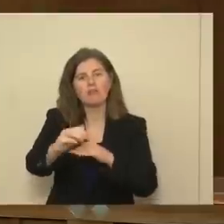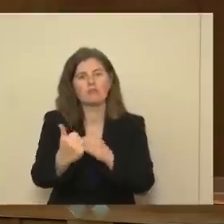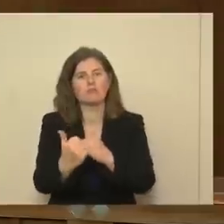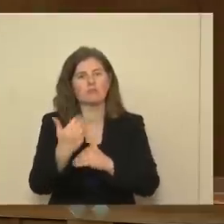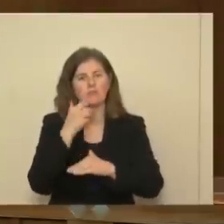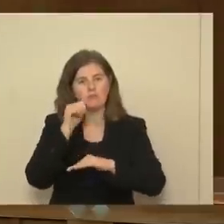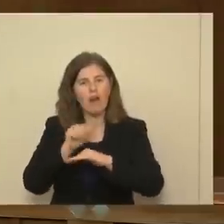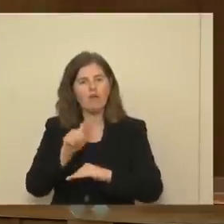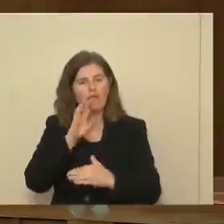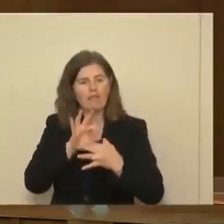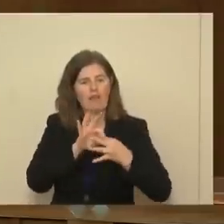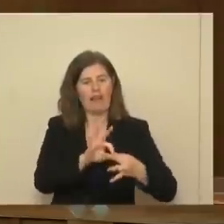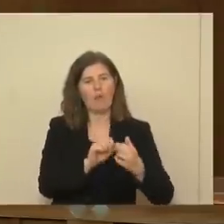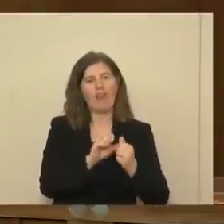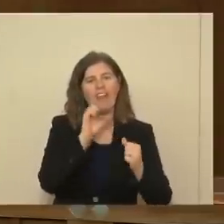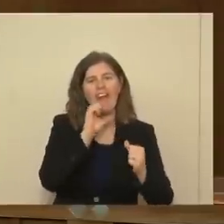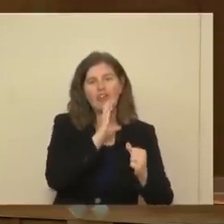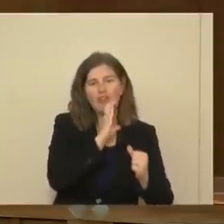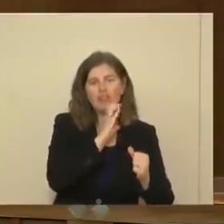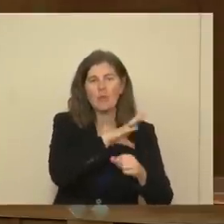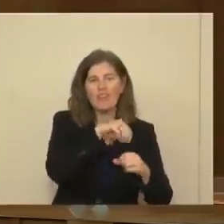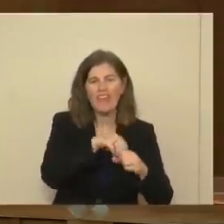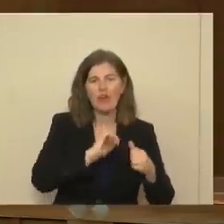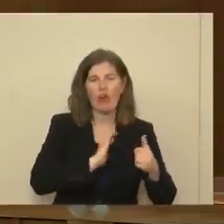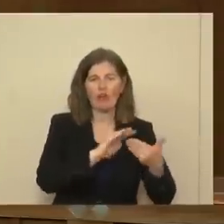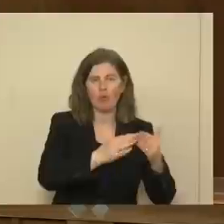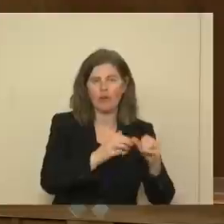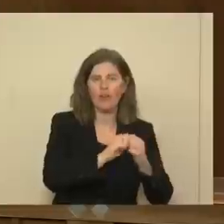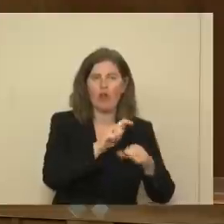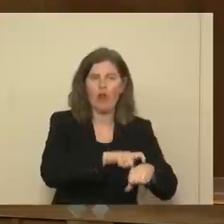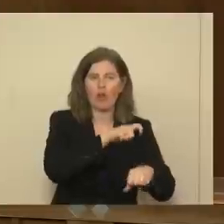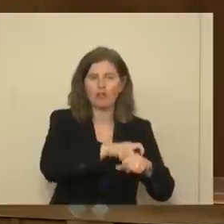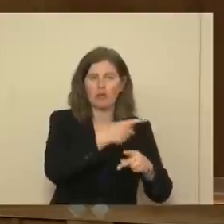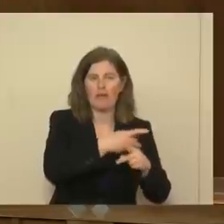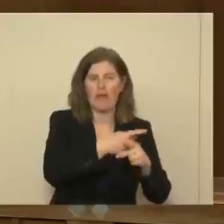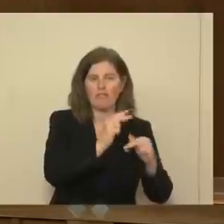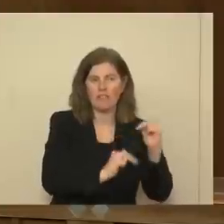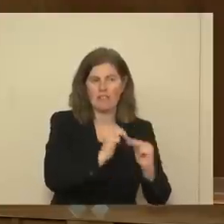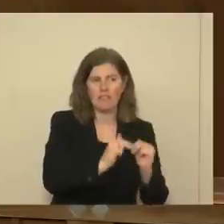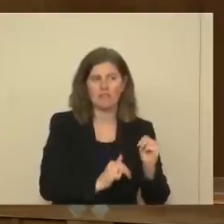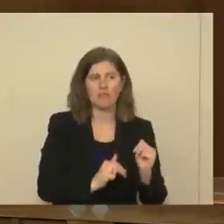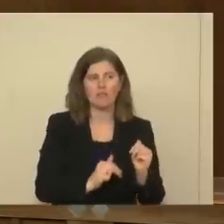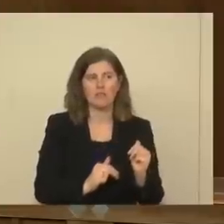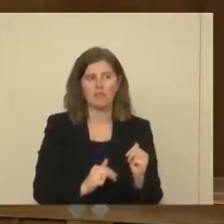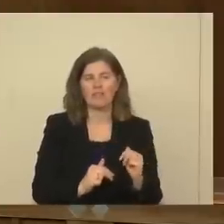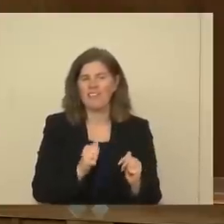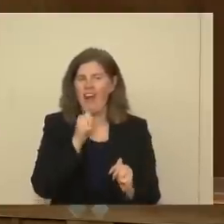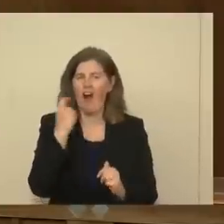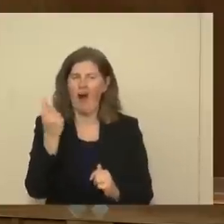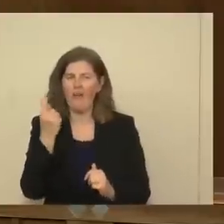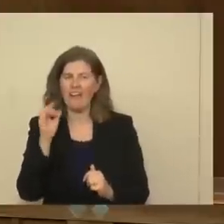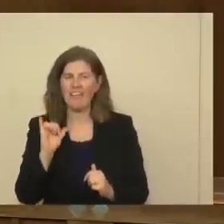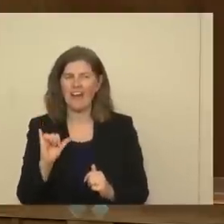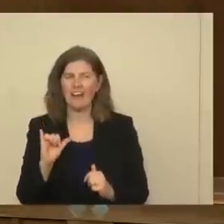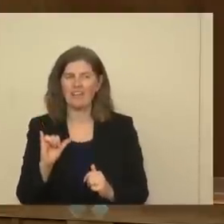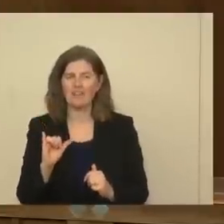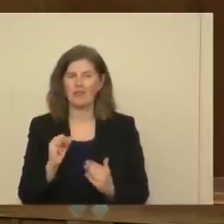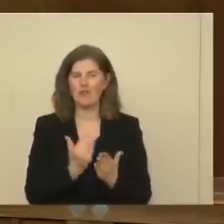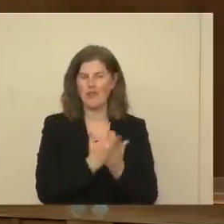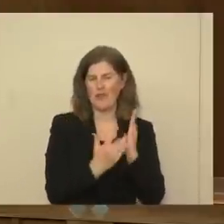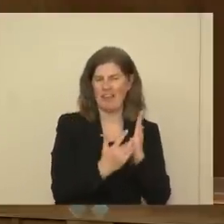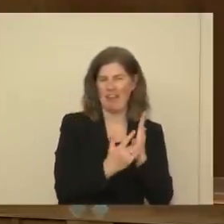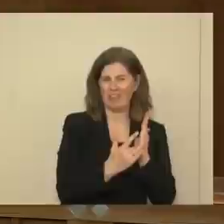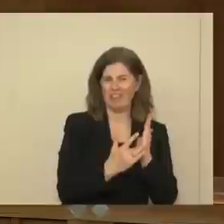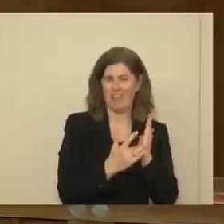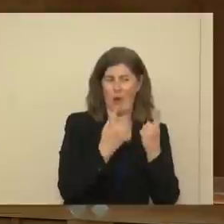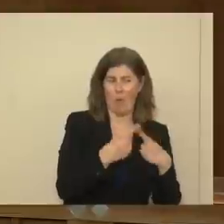with the elders that are in our communities and in our long-term care facilities. And so it's not always that new technology